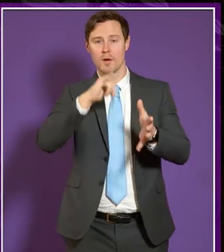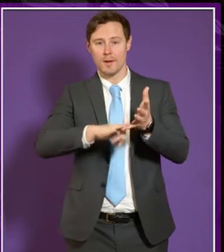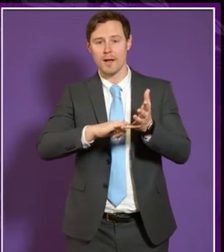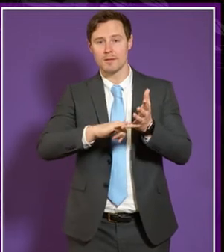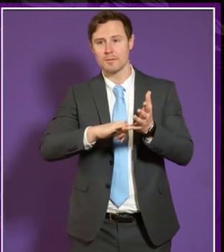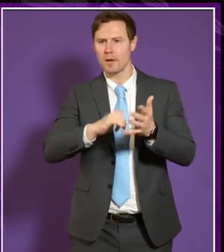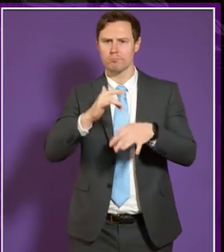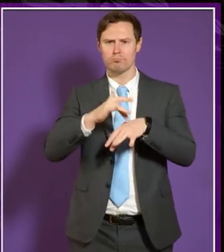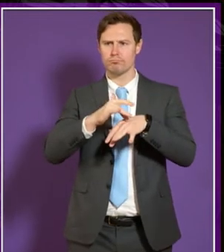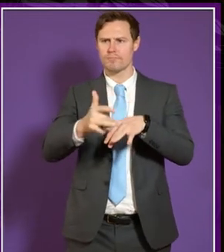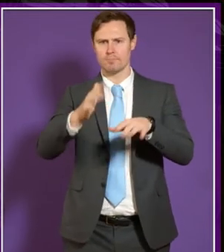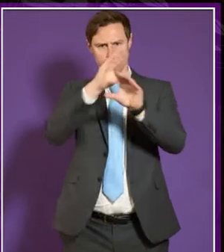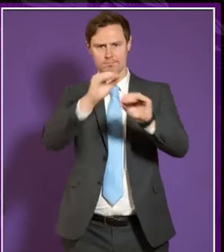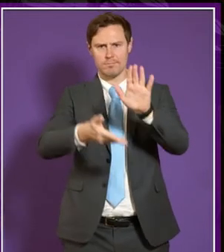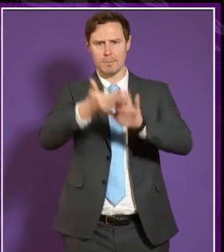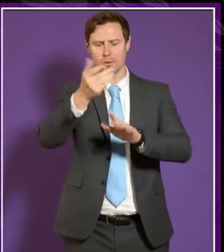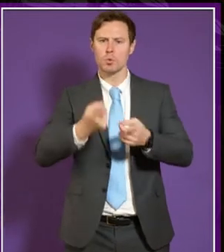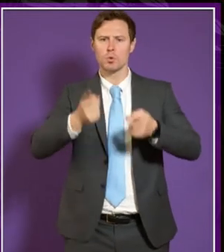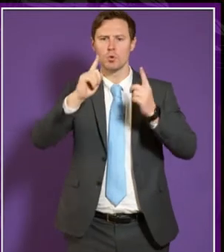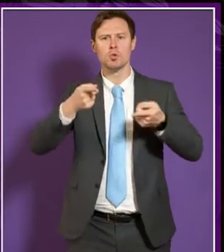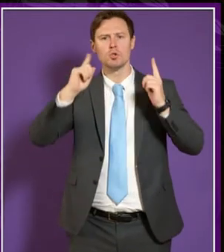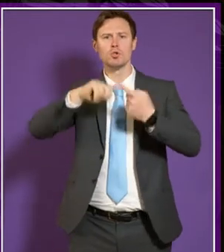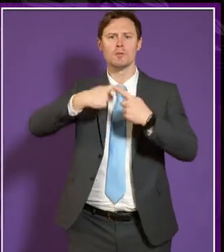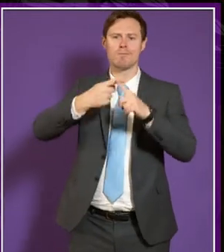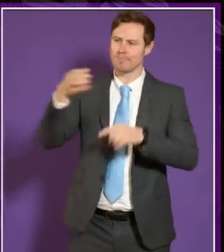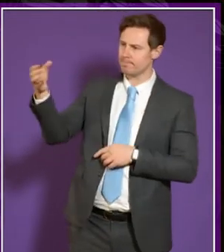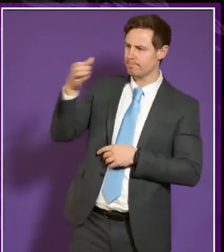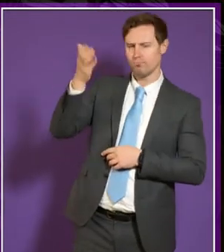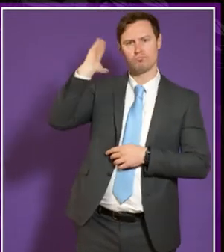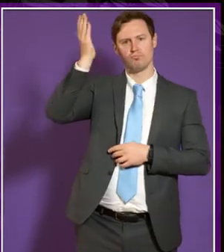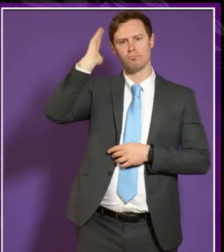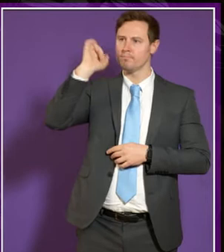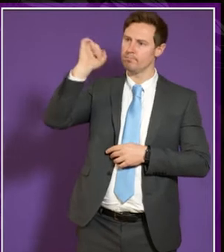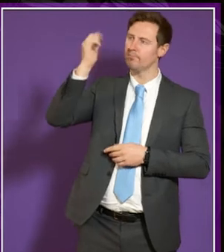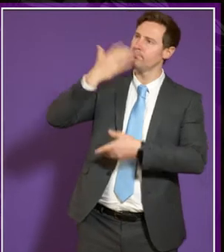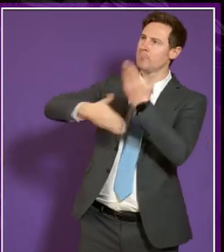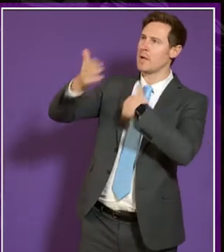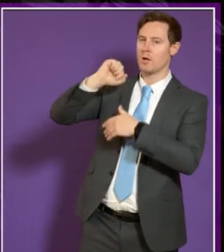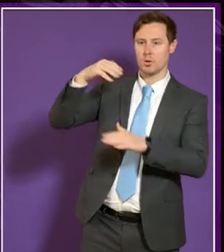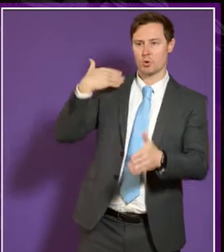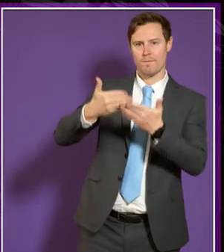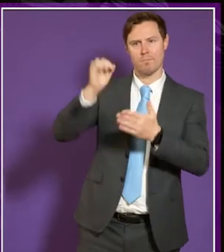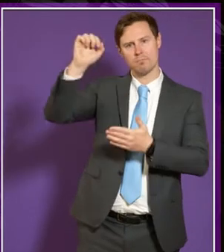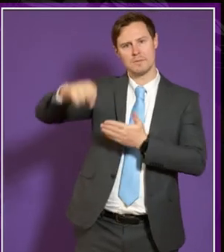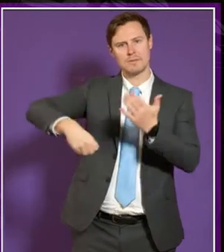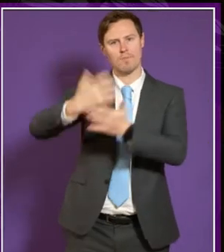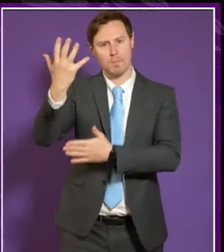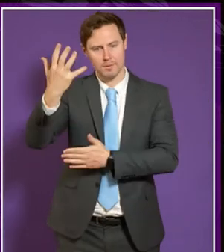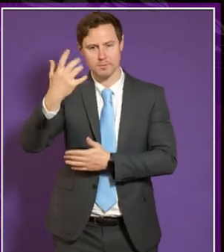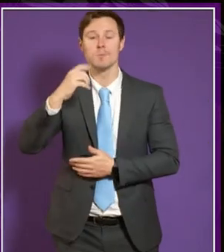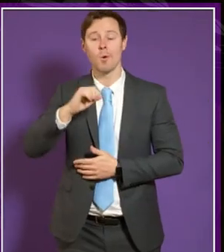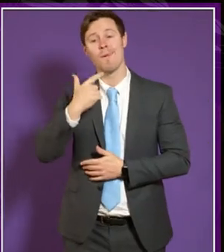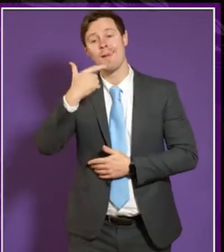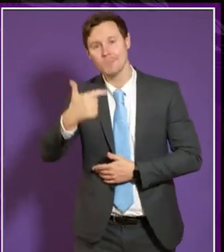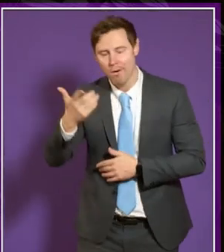practitioners update, annual review, and the new chief executive is there to present and give us an update where they are as an organisation and their development. So we'll find out